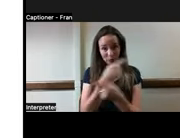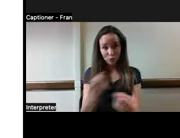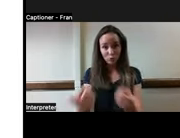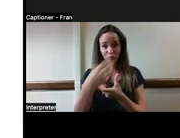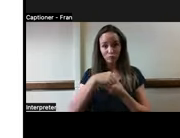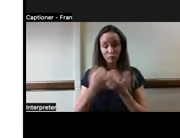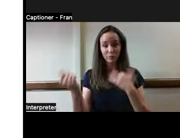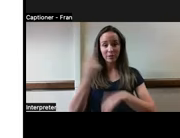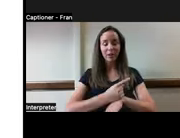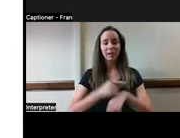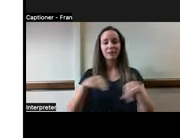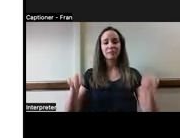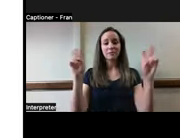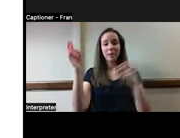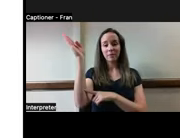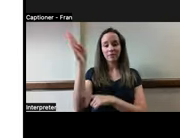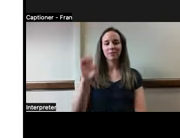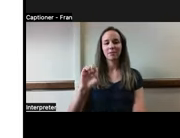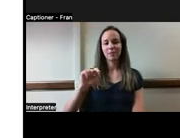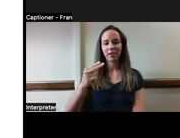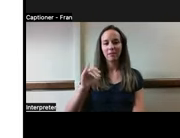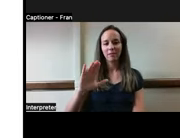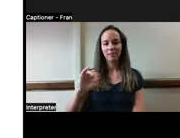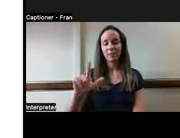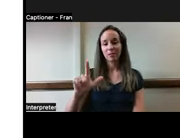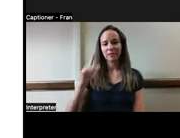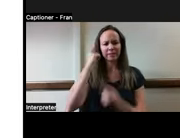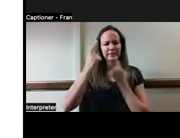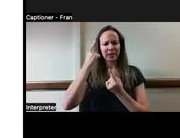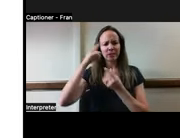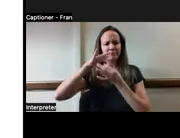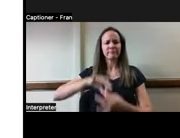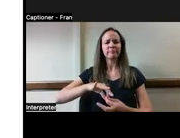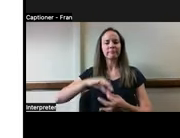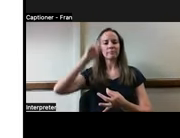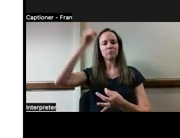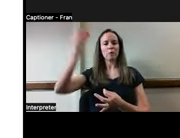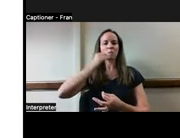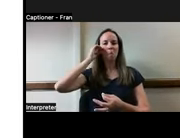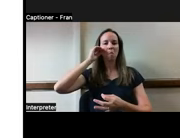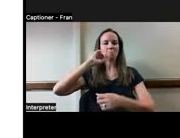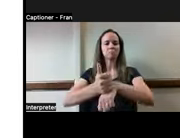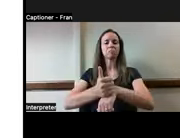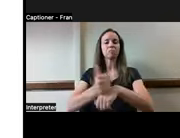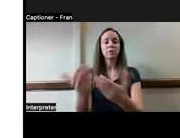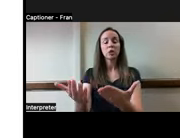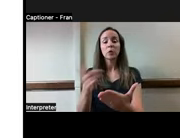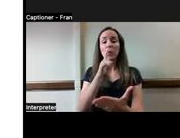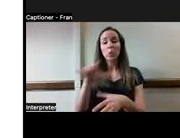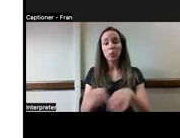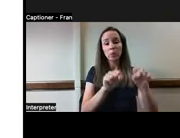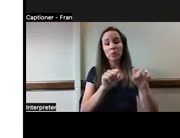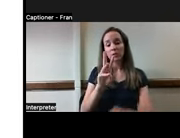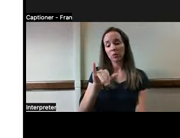our ethical considerations in smart home provision. So this training is sponsored by WISTech, which is